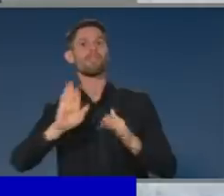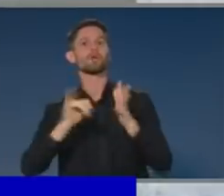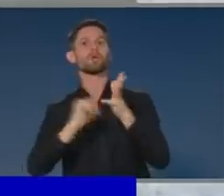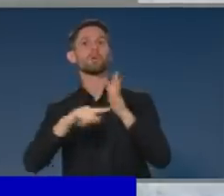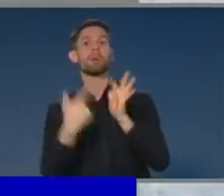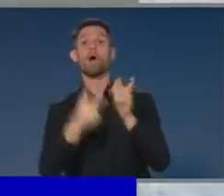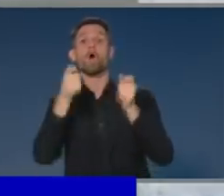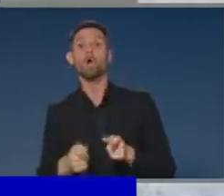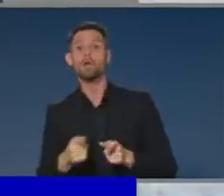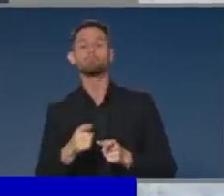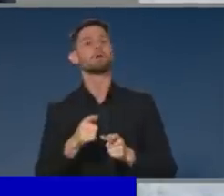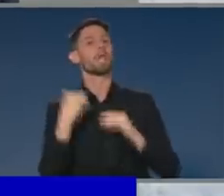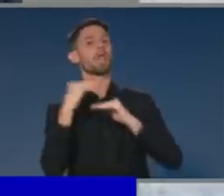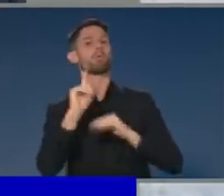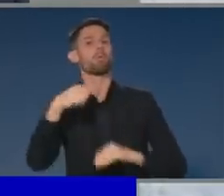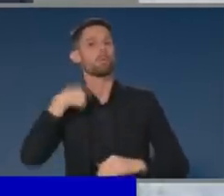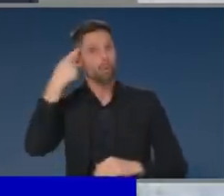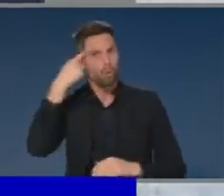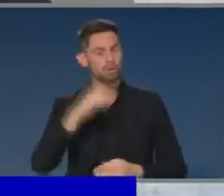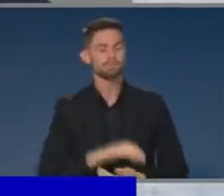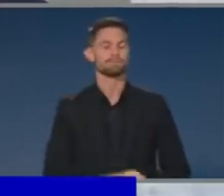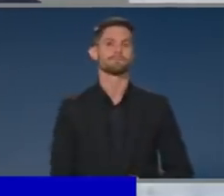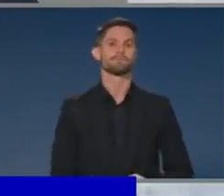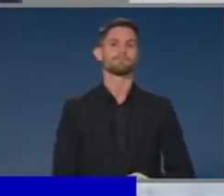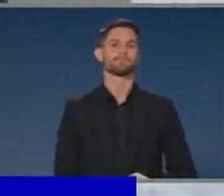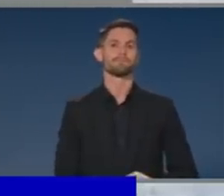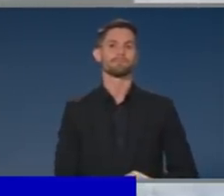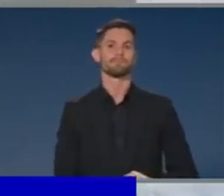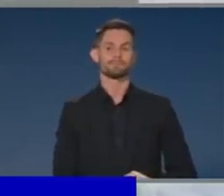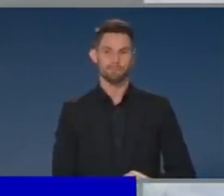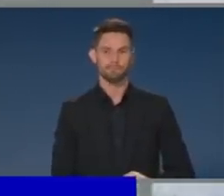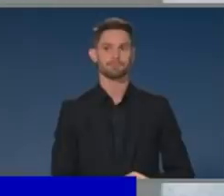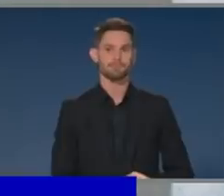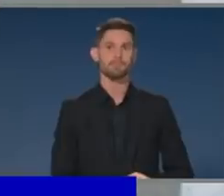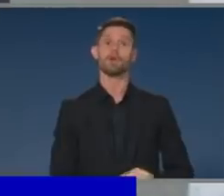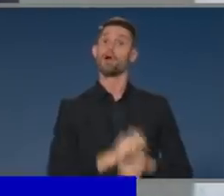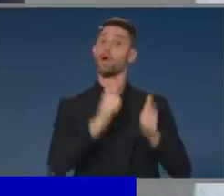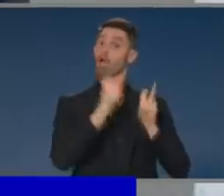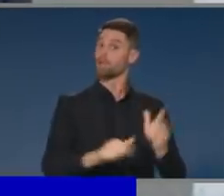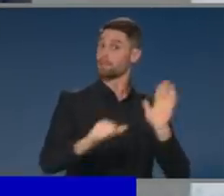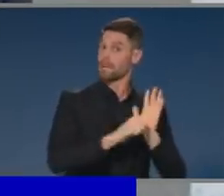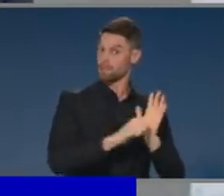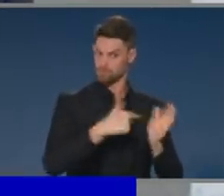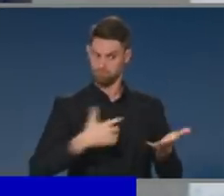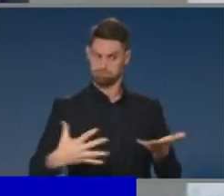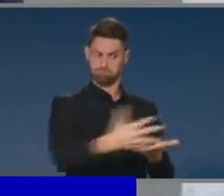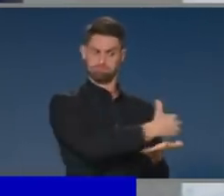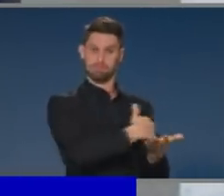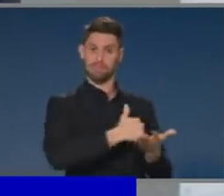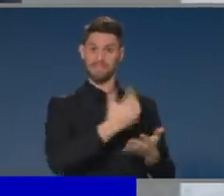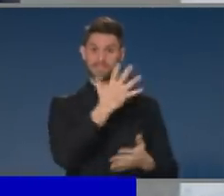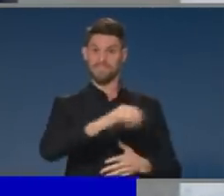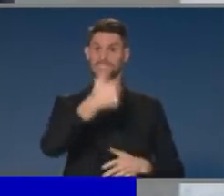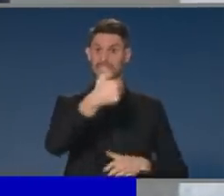$90.1 billion in Australian government securities has been raised since March 20 of this year. $56